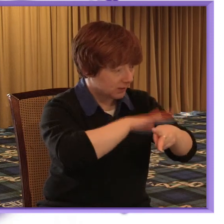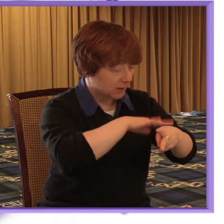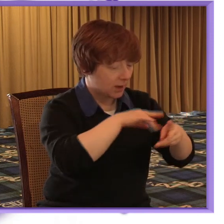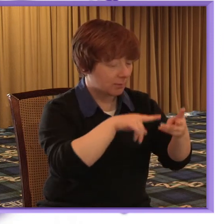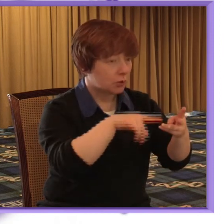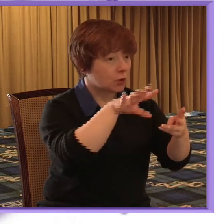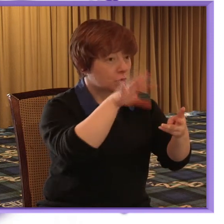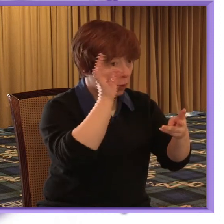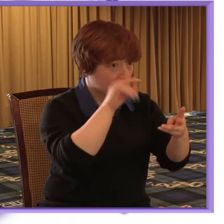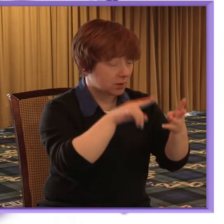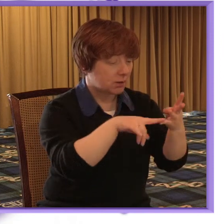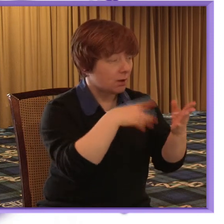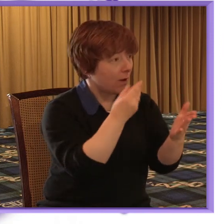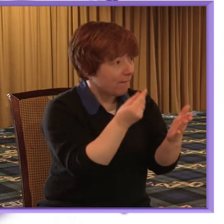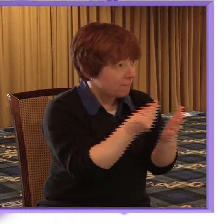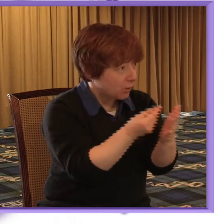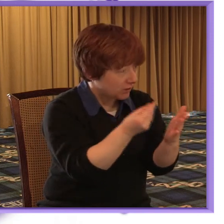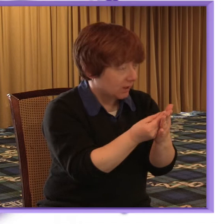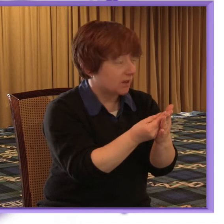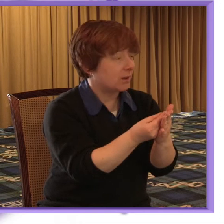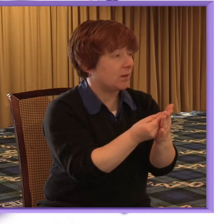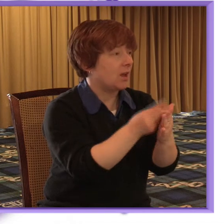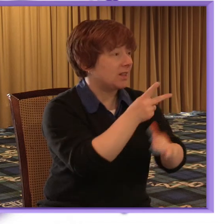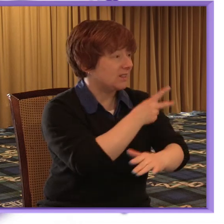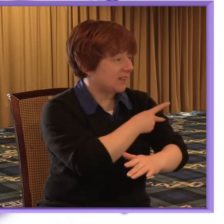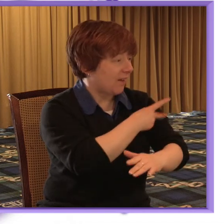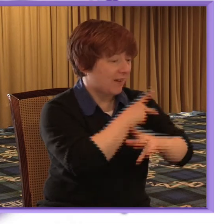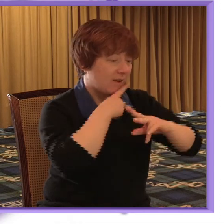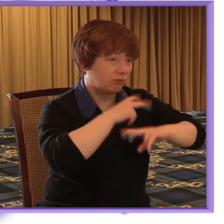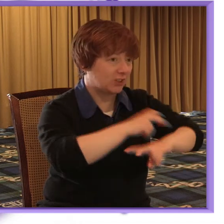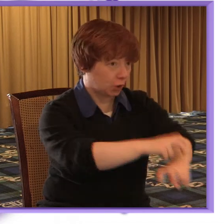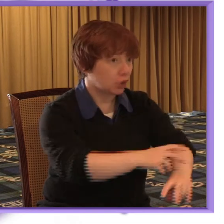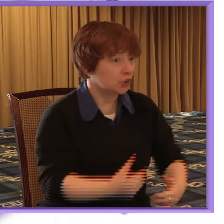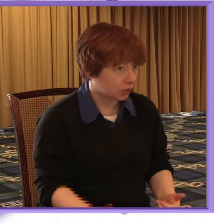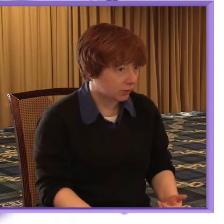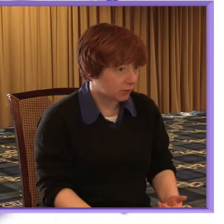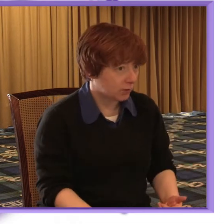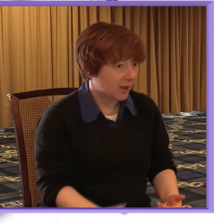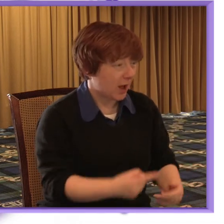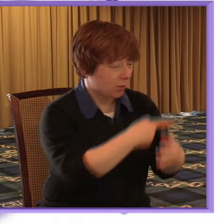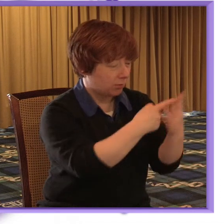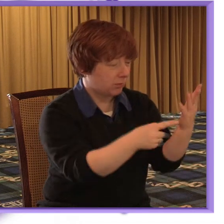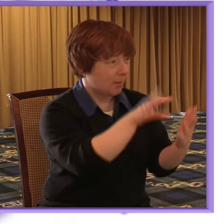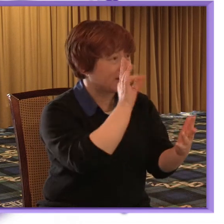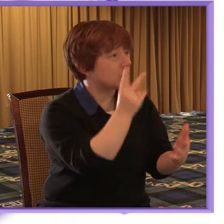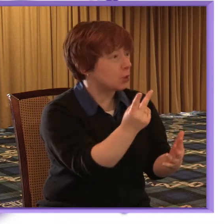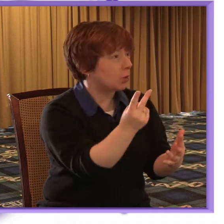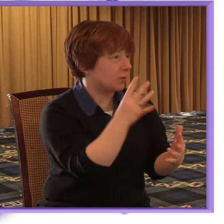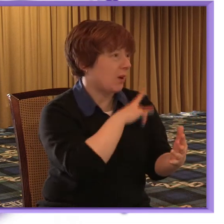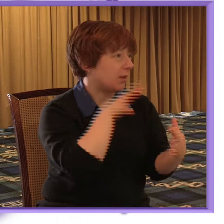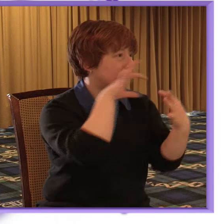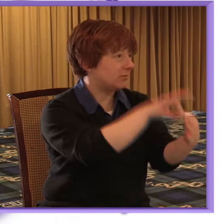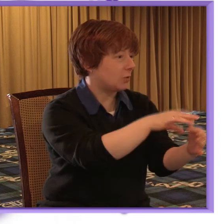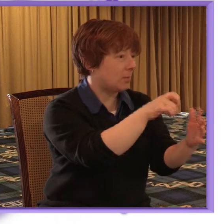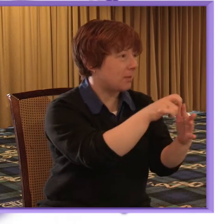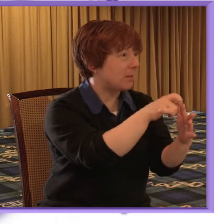services and staff and research I'm going to discuss two themes in greater detail as they were interlinked with to the work of PPN and